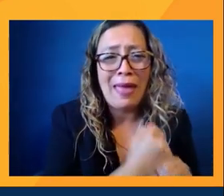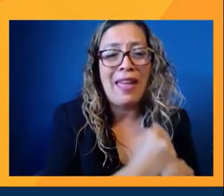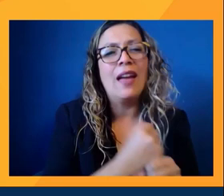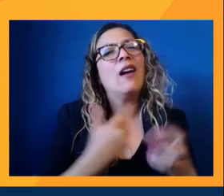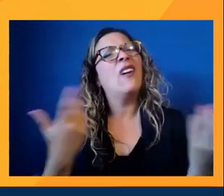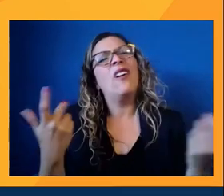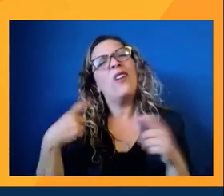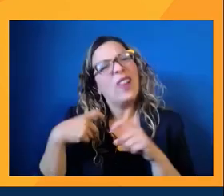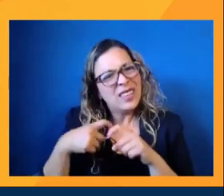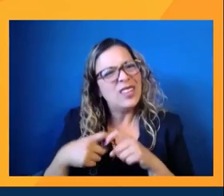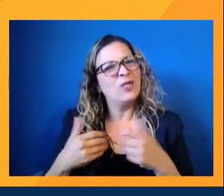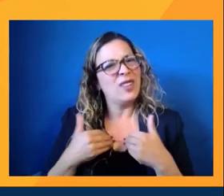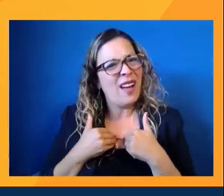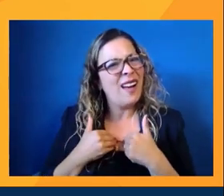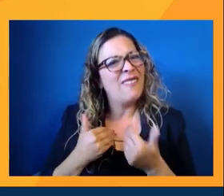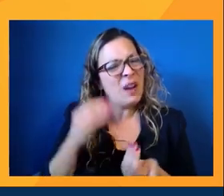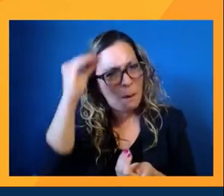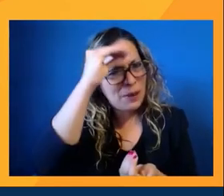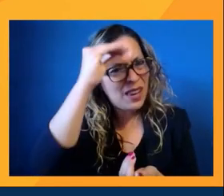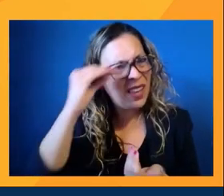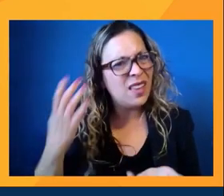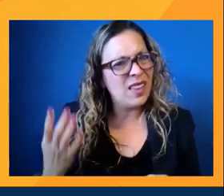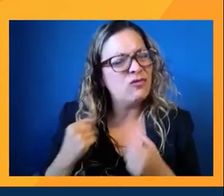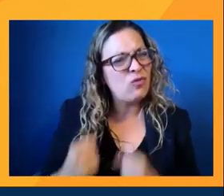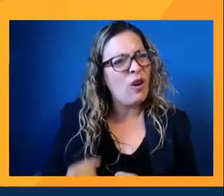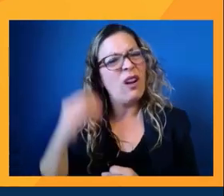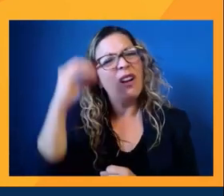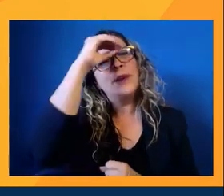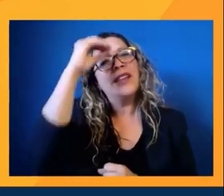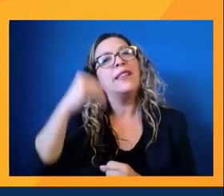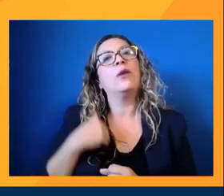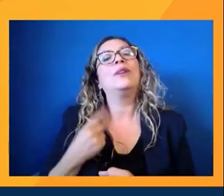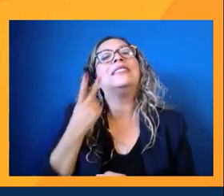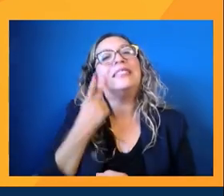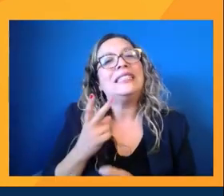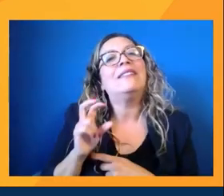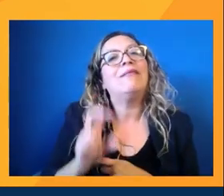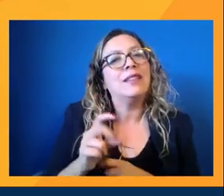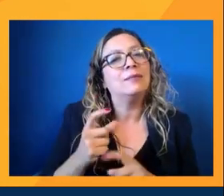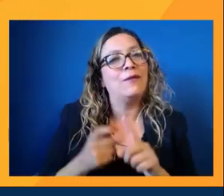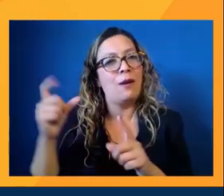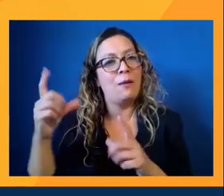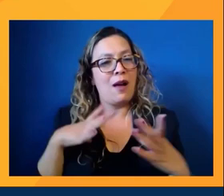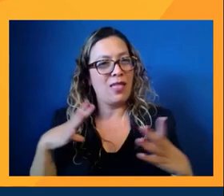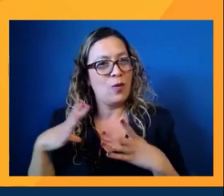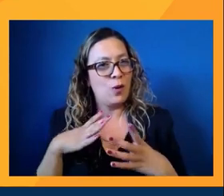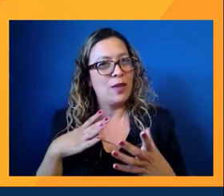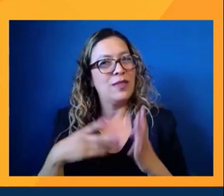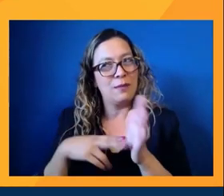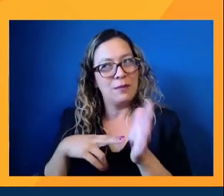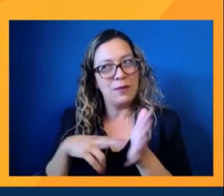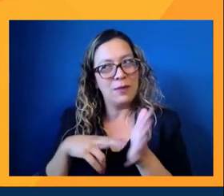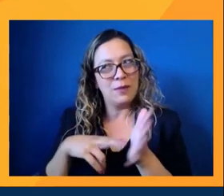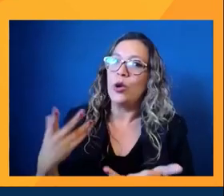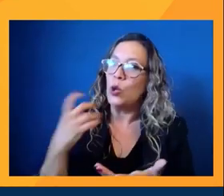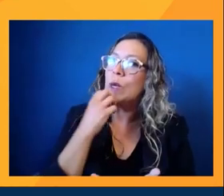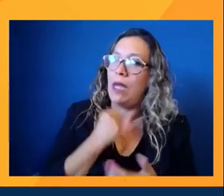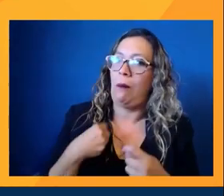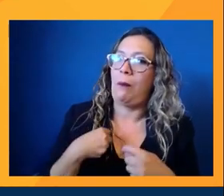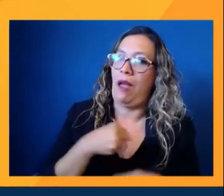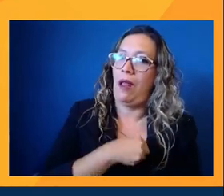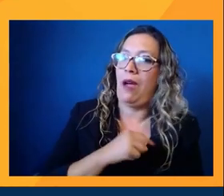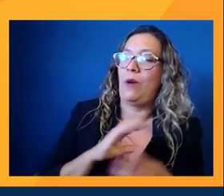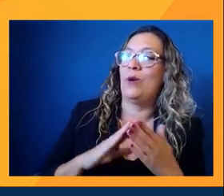an investment from Hollywood because then they know that that's something that has, you know, high production value and will